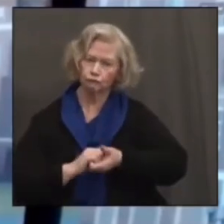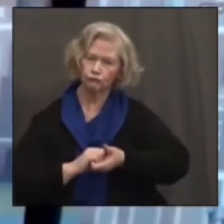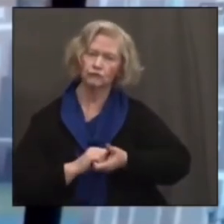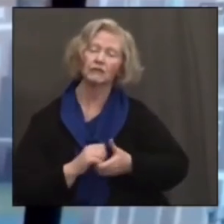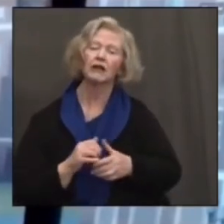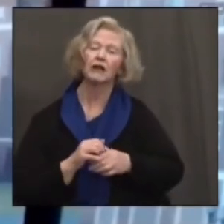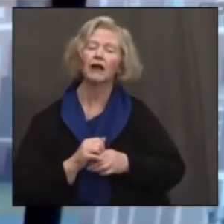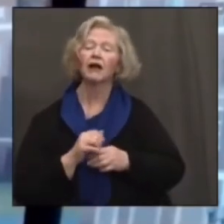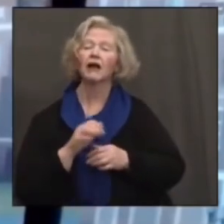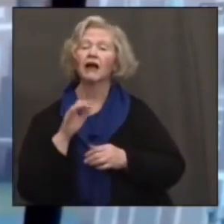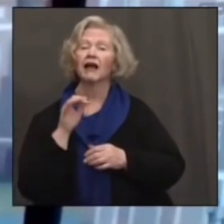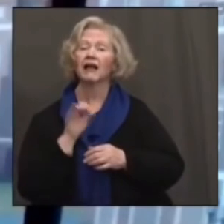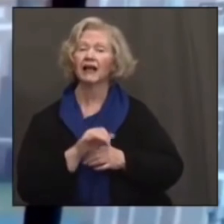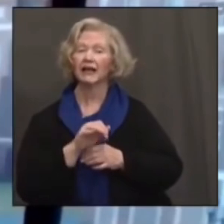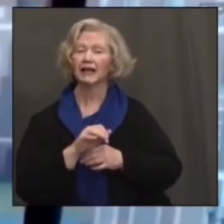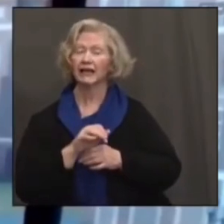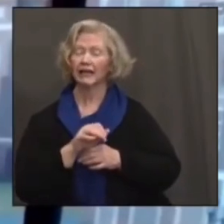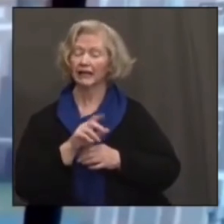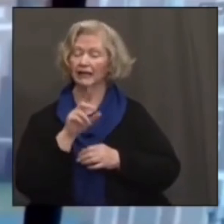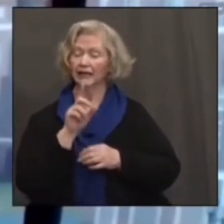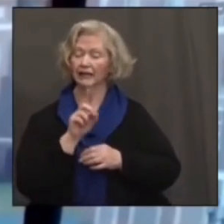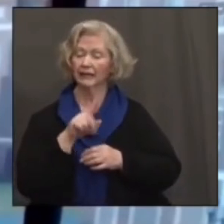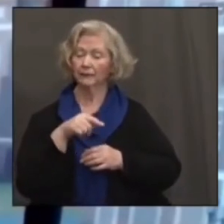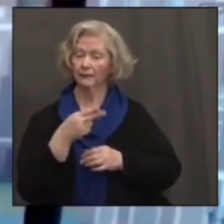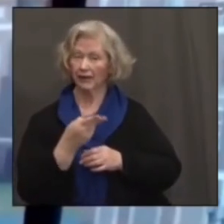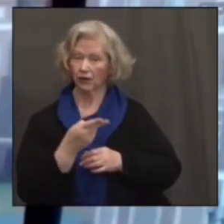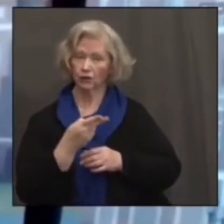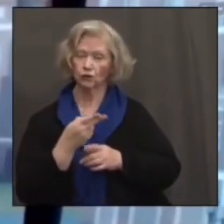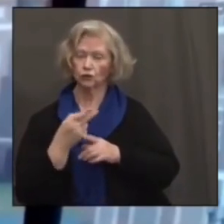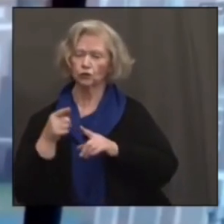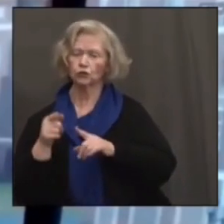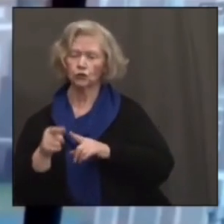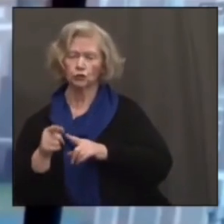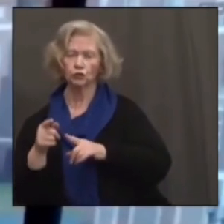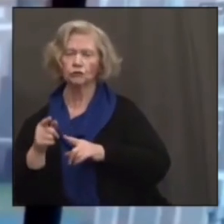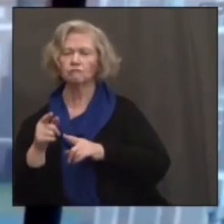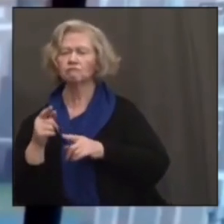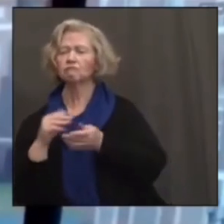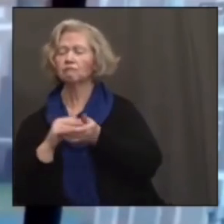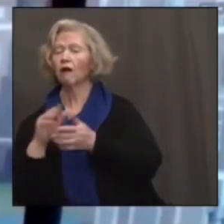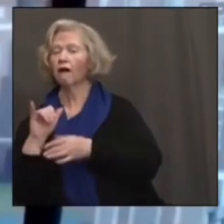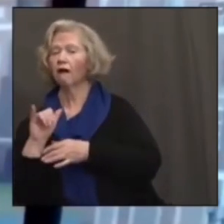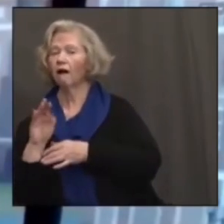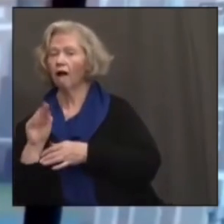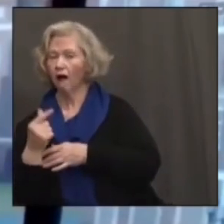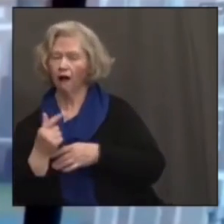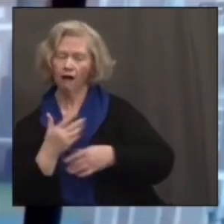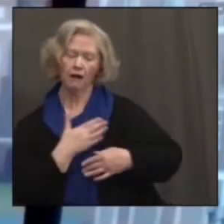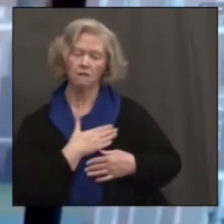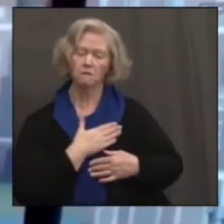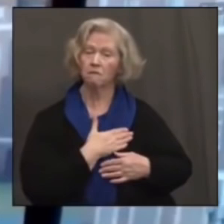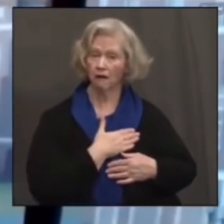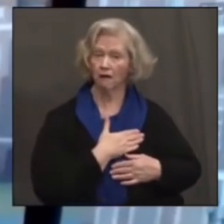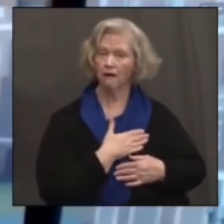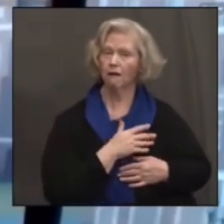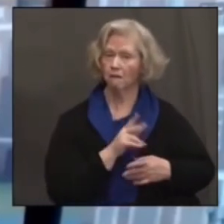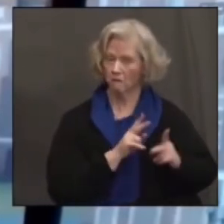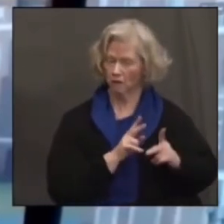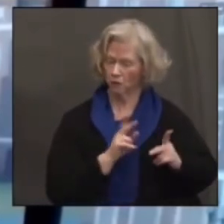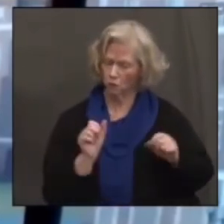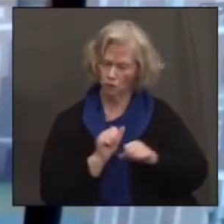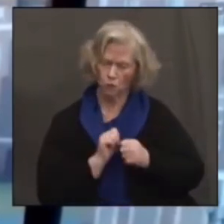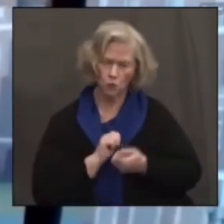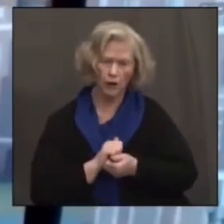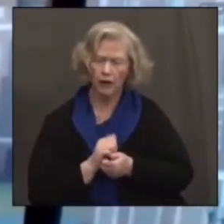Leung from DPH and my colleague, Sunil Parikh. It also justified the rapid rollout and the